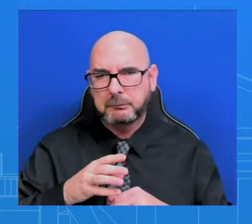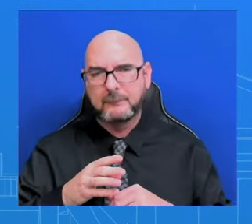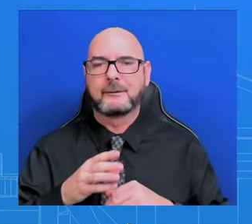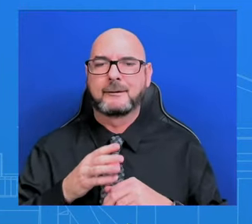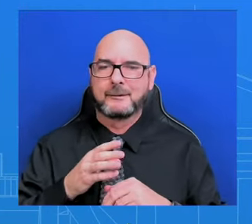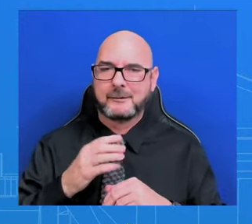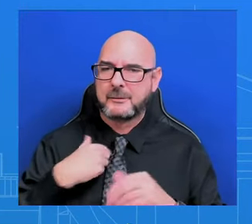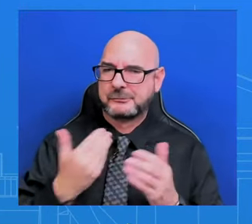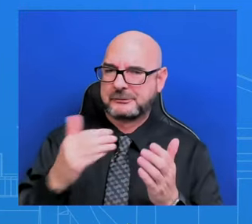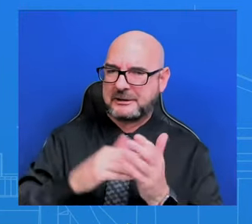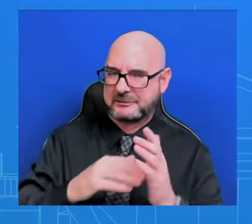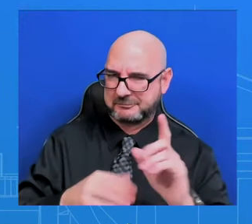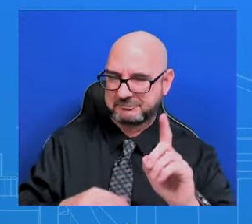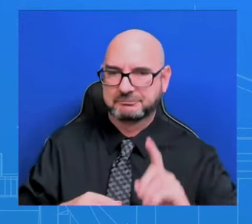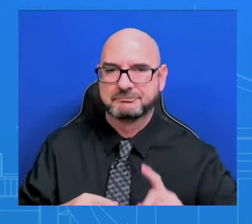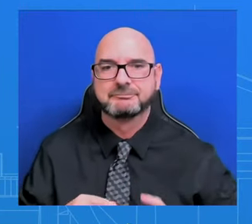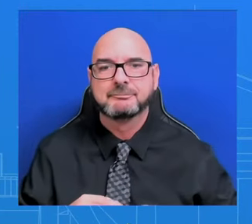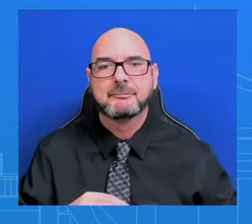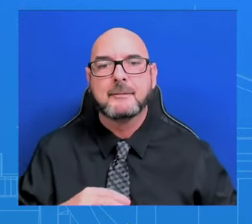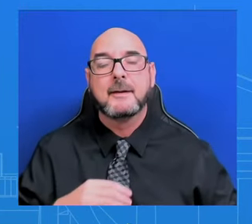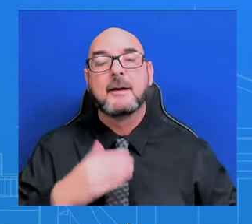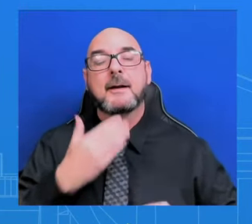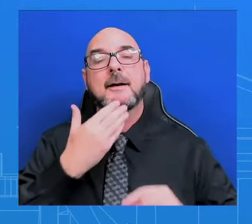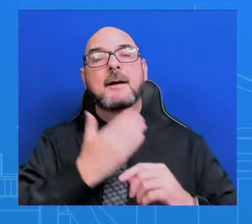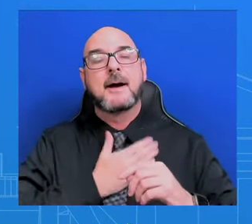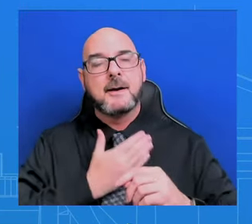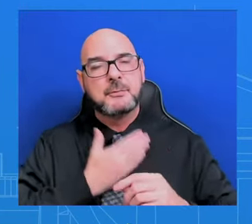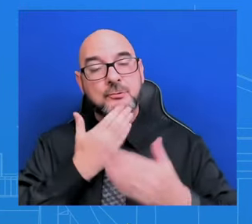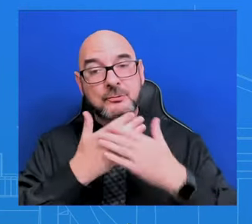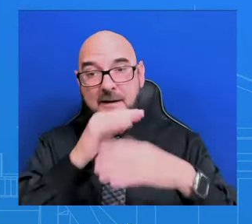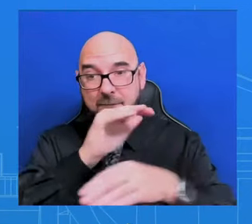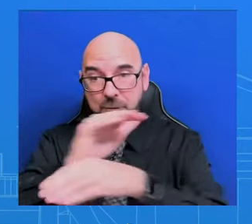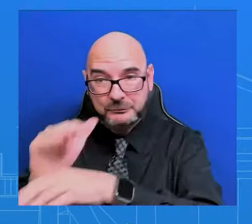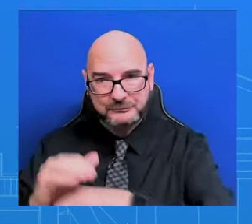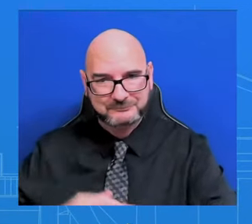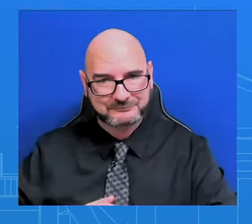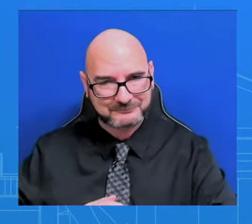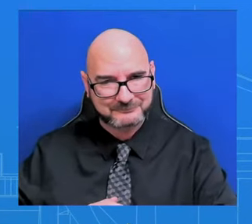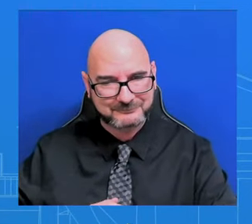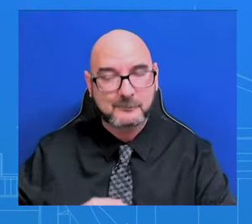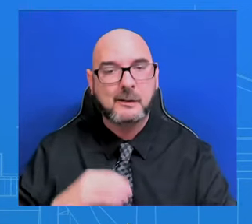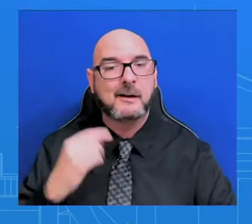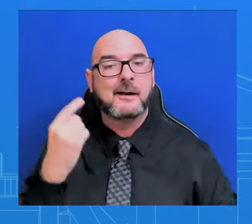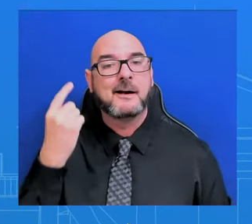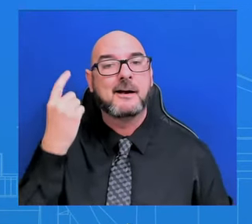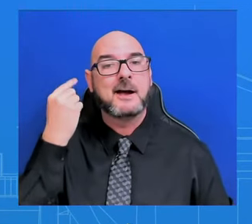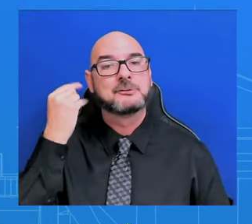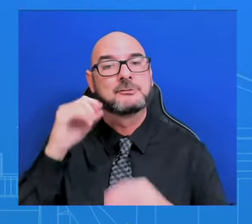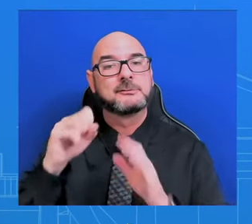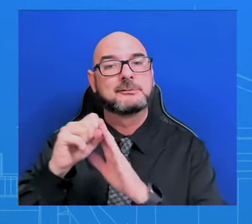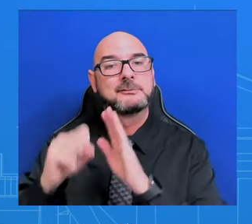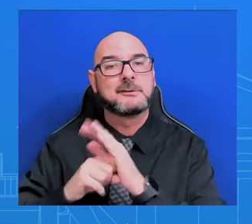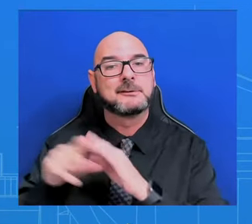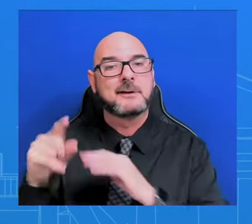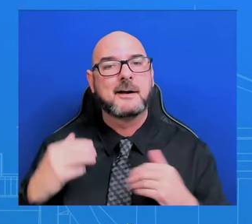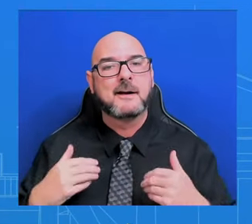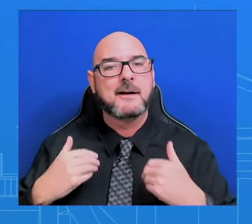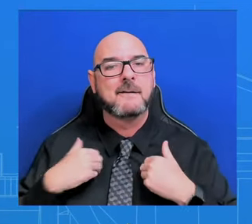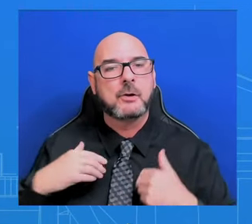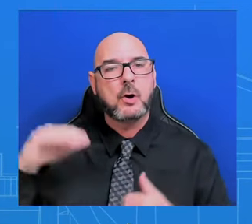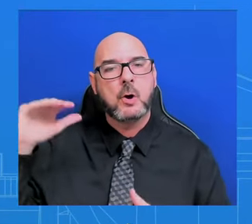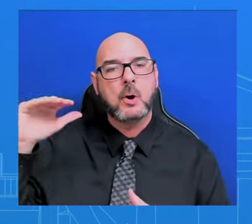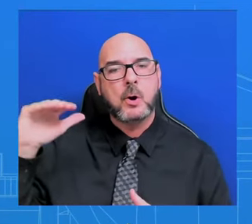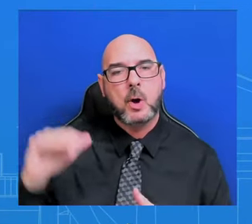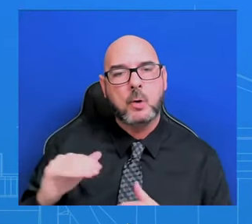everybody. Today we learned that last year, 19 states achieved their lowest average unemployment rate on record.